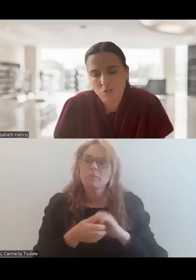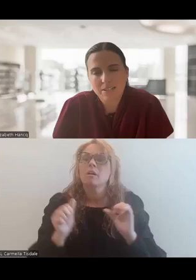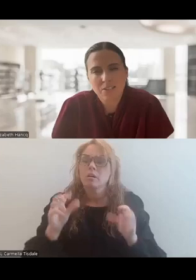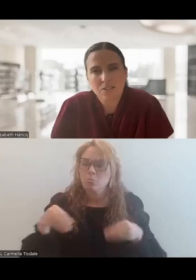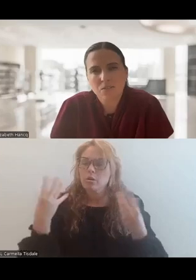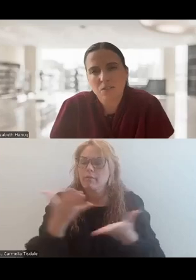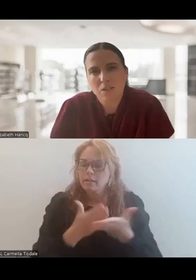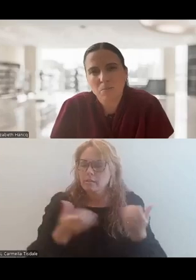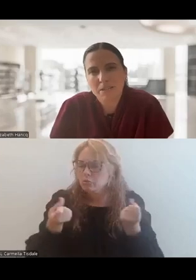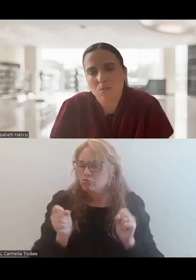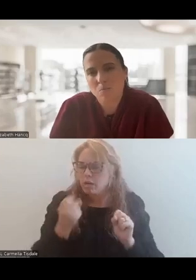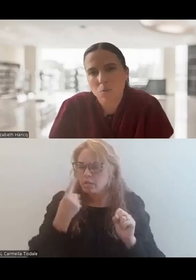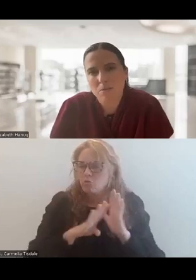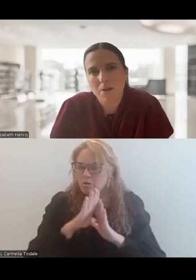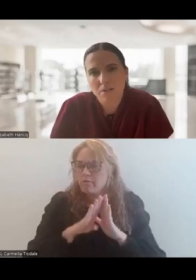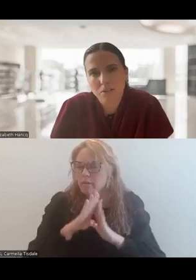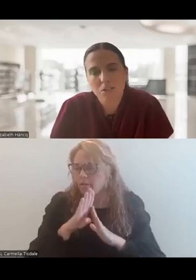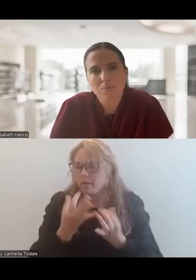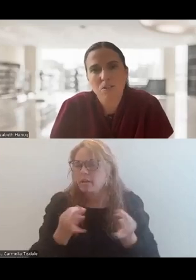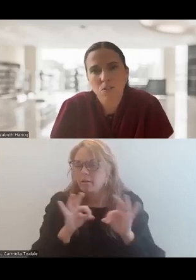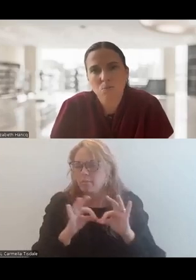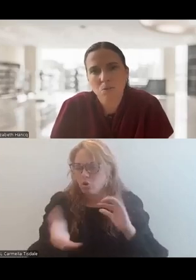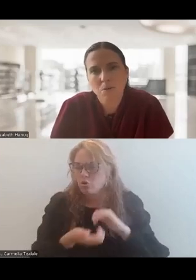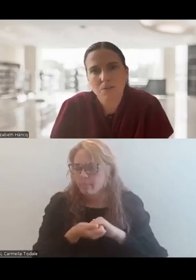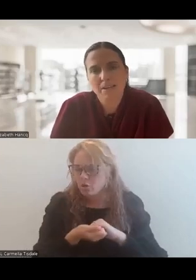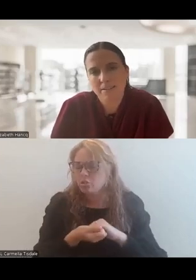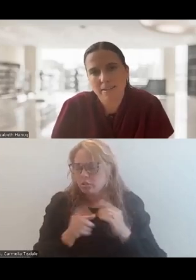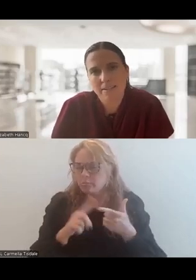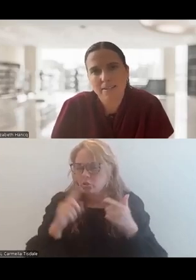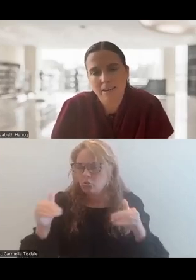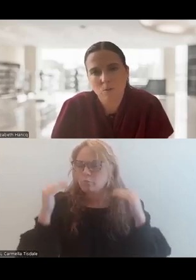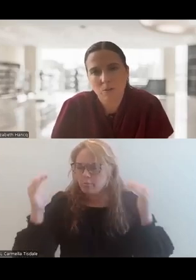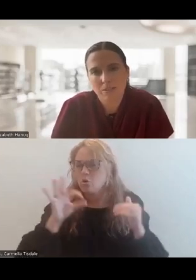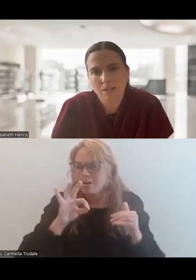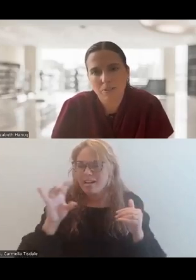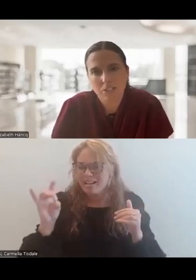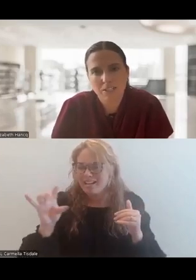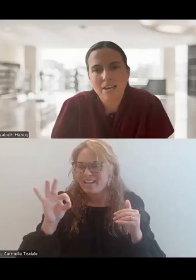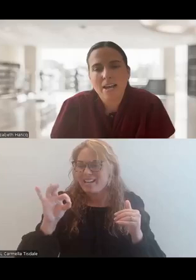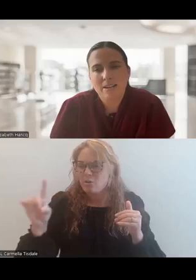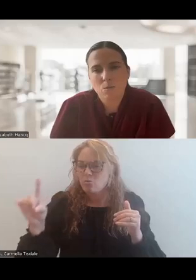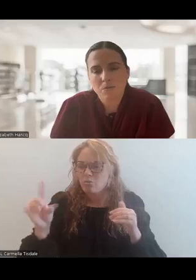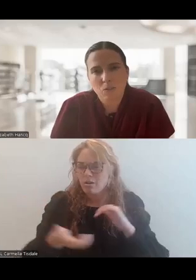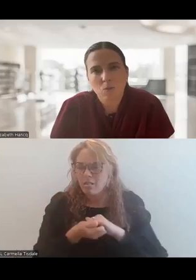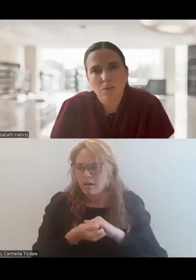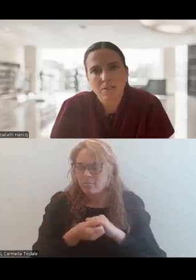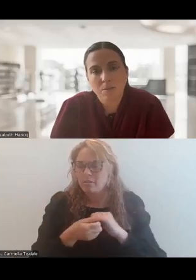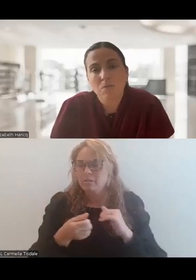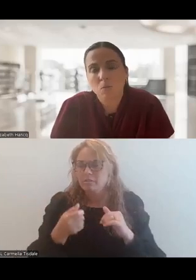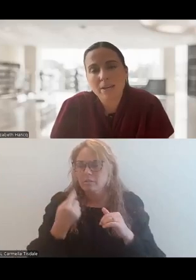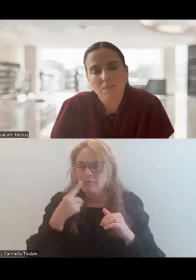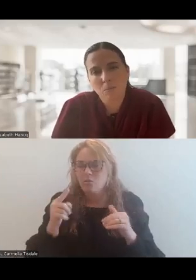some strategies for developing those important partnerships to promote that 988 and 911 collaboration as we're moving